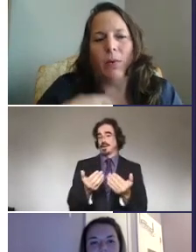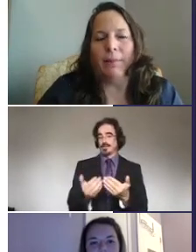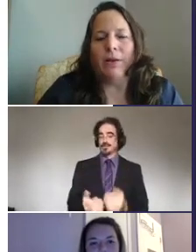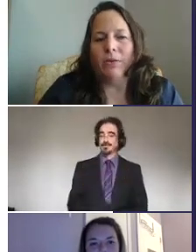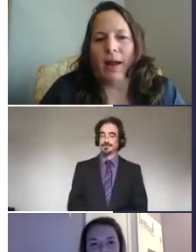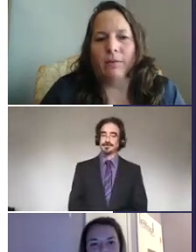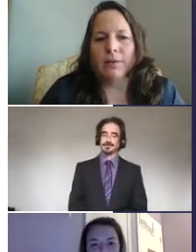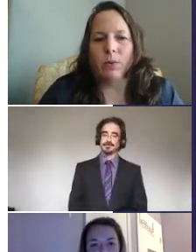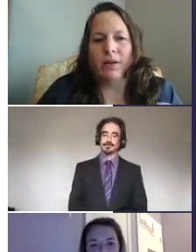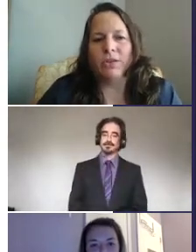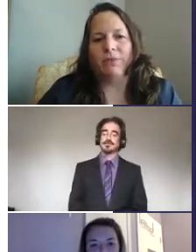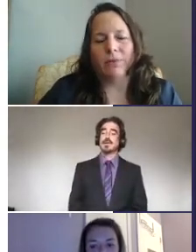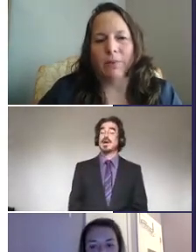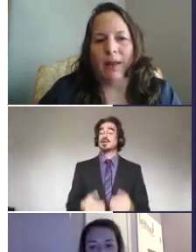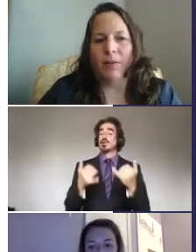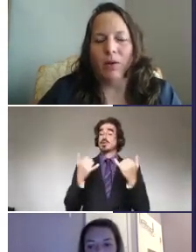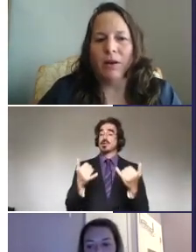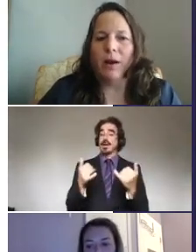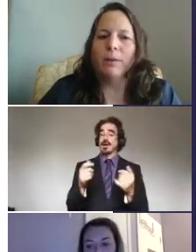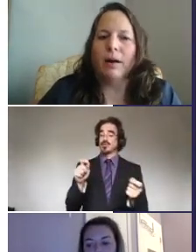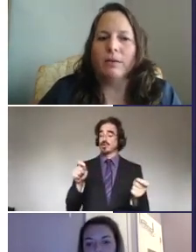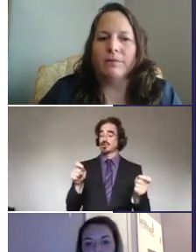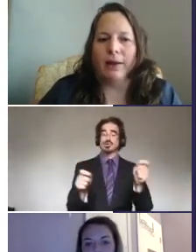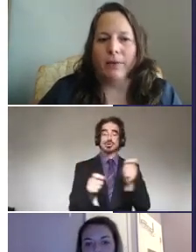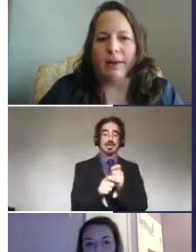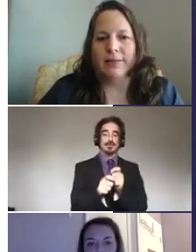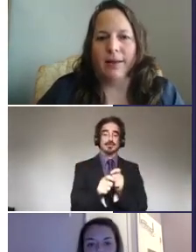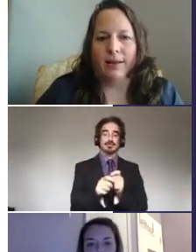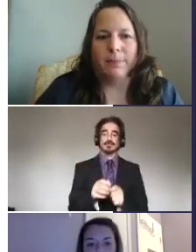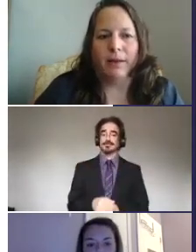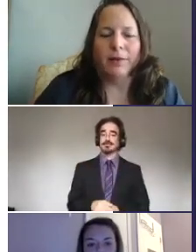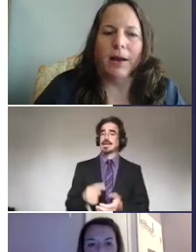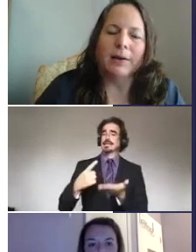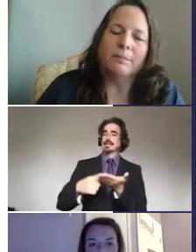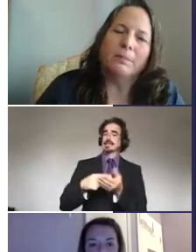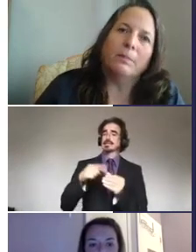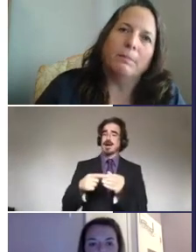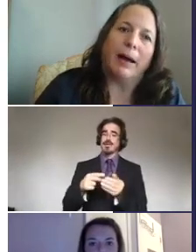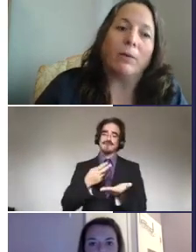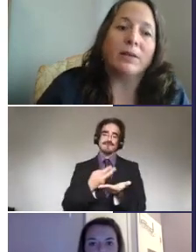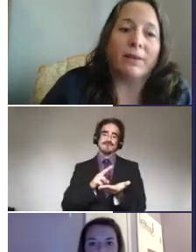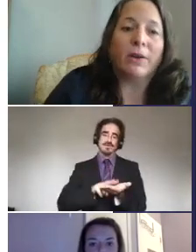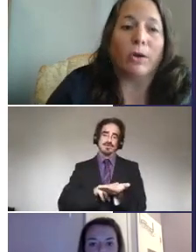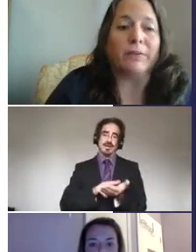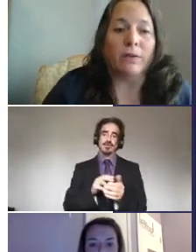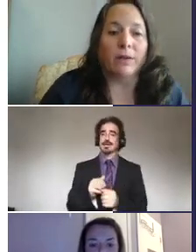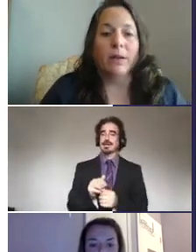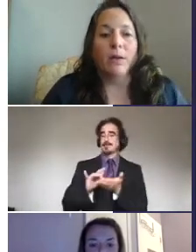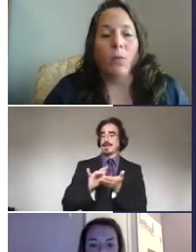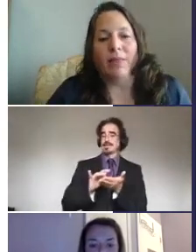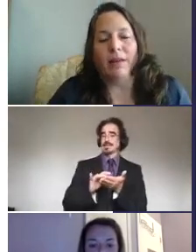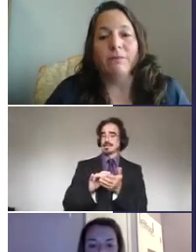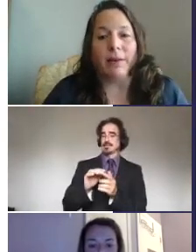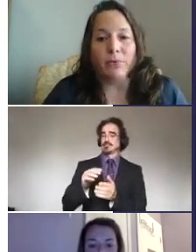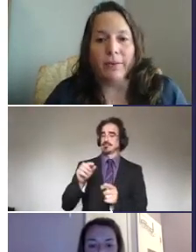So what I'm going to do now is we're going to shift a little bit, and we're going to talk about veterinary medicine aspect, about the deaf and hard of hearing